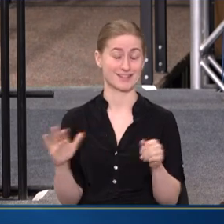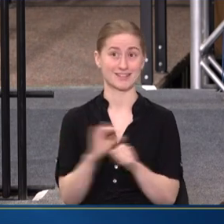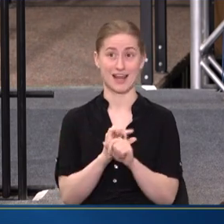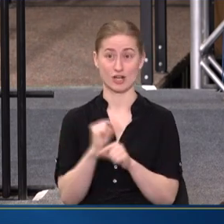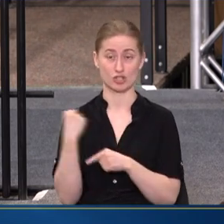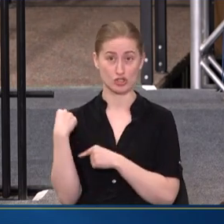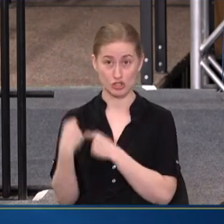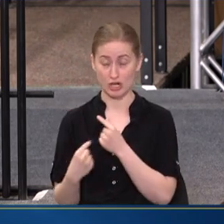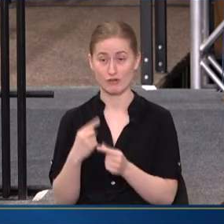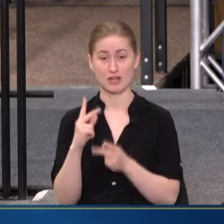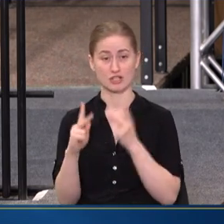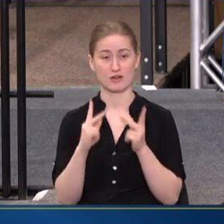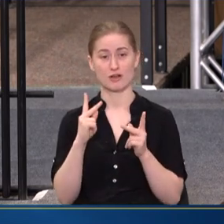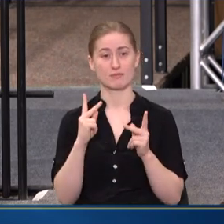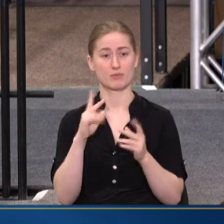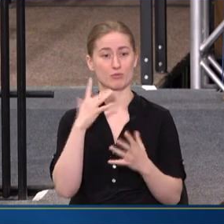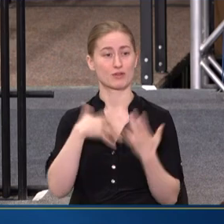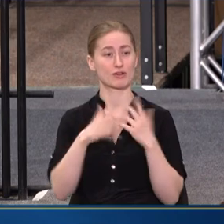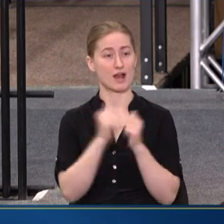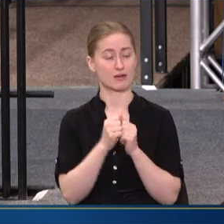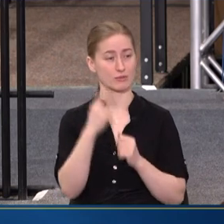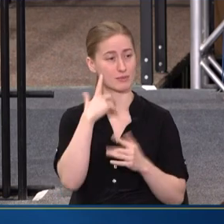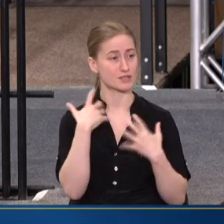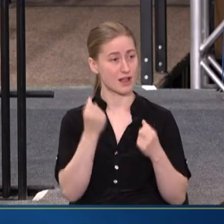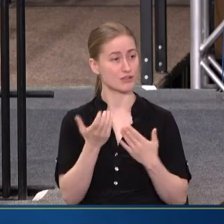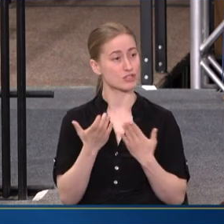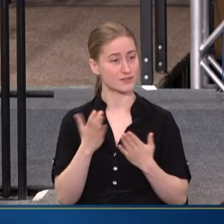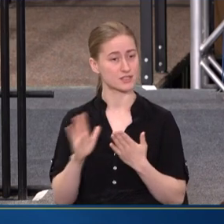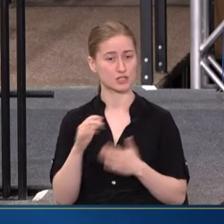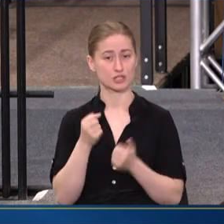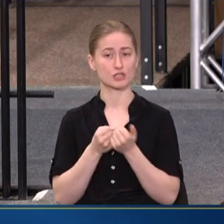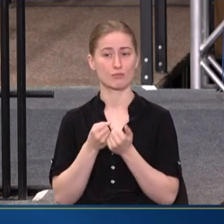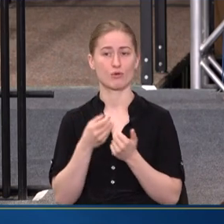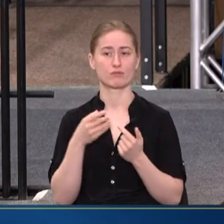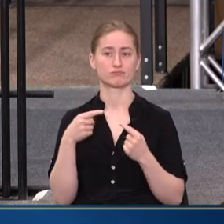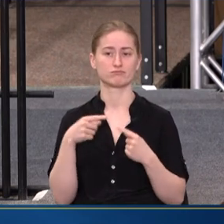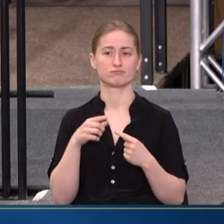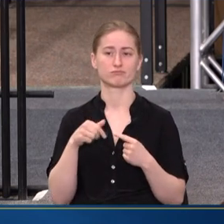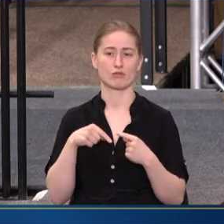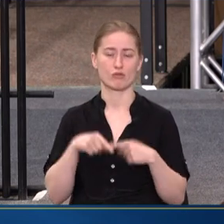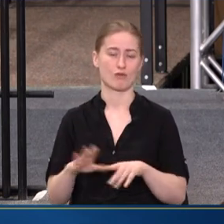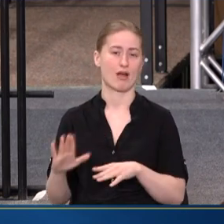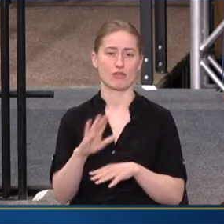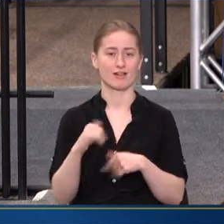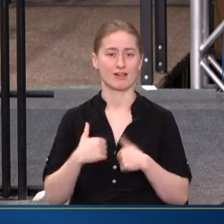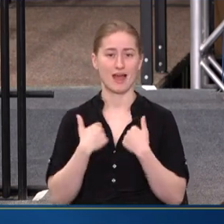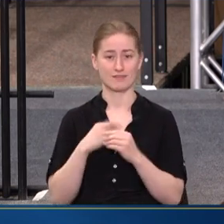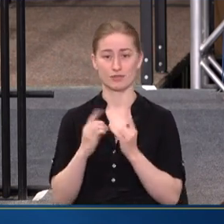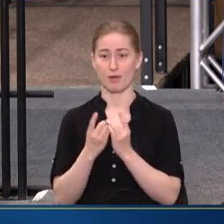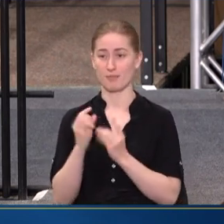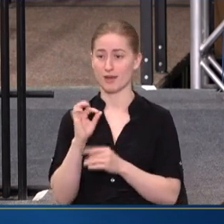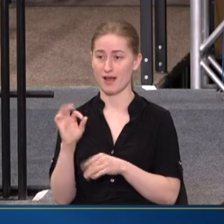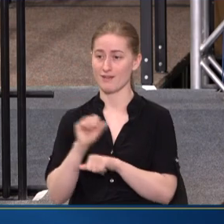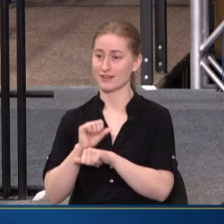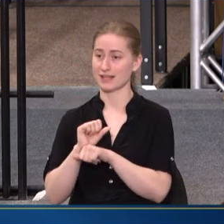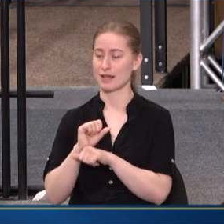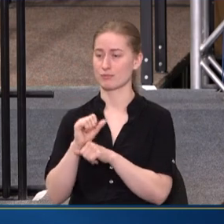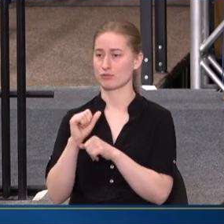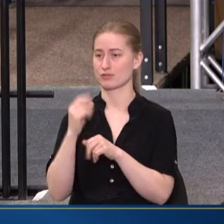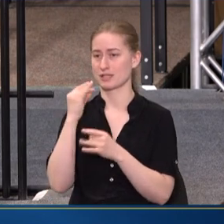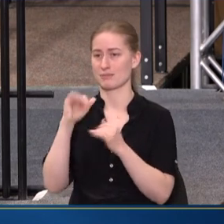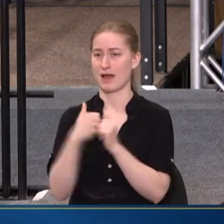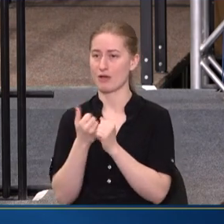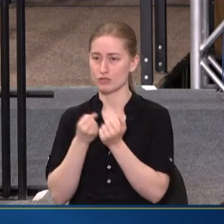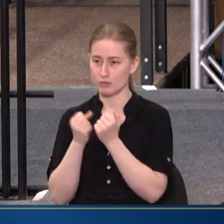OF PEOPLE INTERACT WITH MENTAL HEALTH SERVICES AND SUPPORTS THROUGHOUT THEIR LIVES. THE DEPARTMENT OF LABOR IS THINKING ABOUT HOW THEY CAN SUPPORT